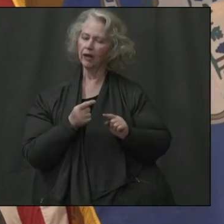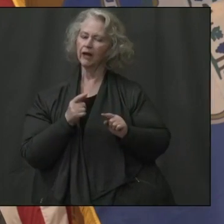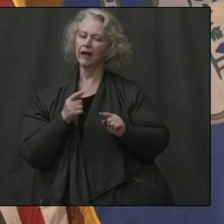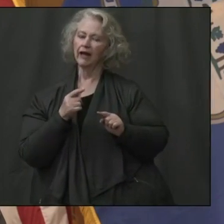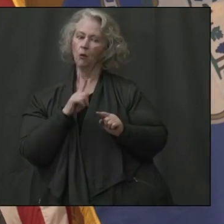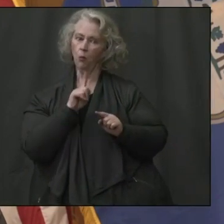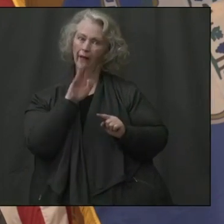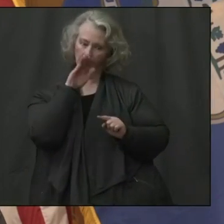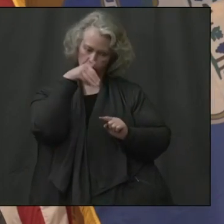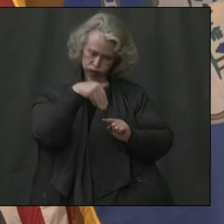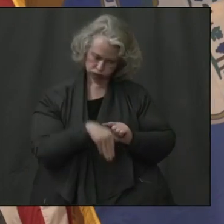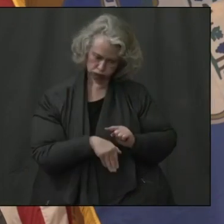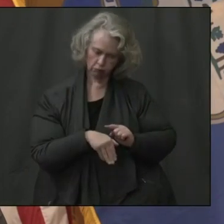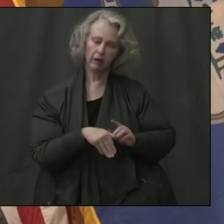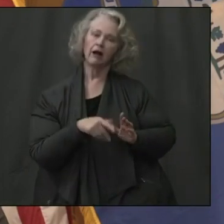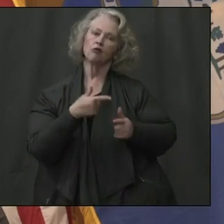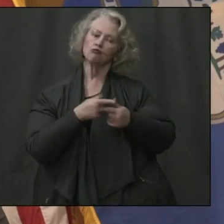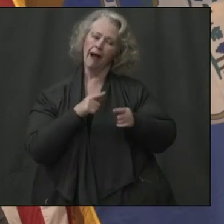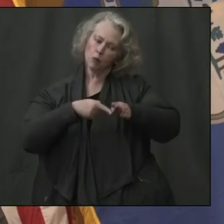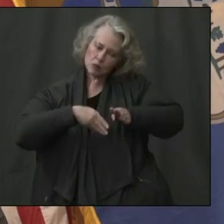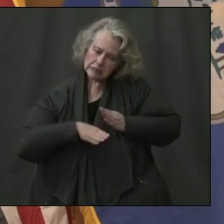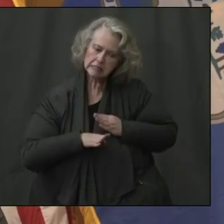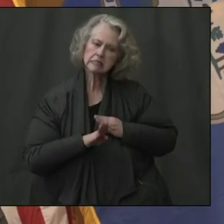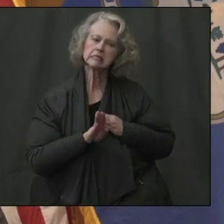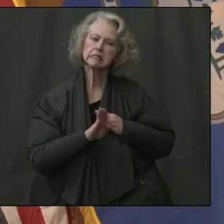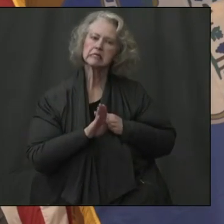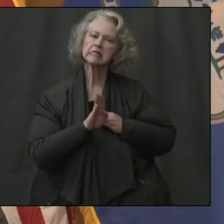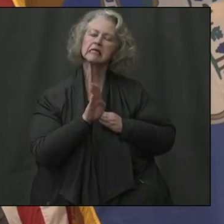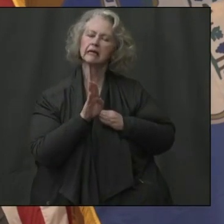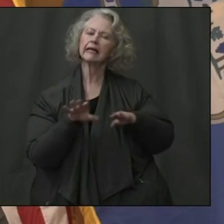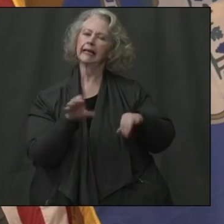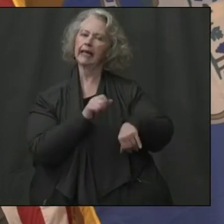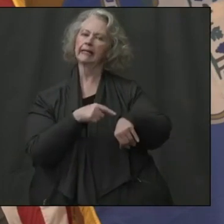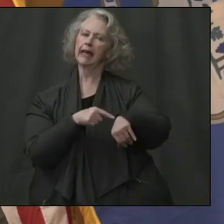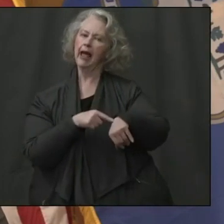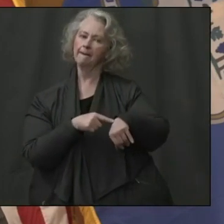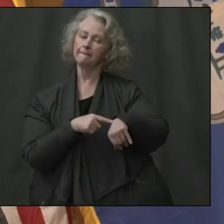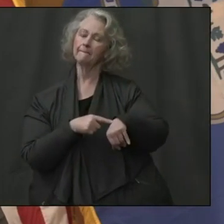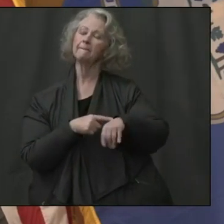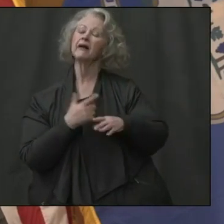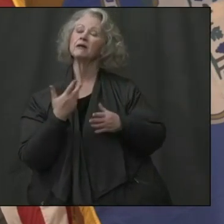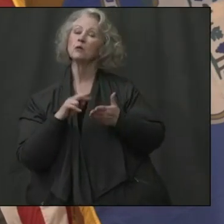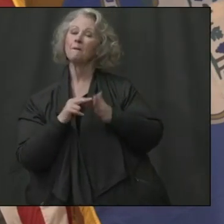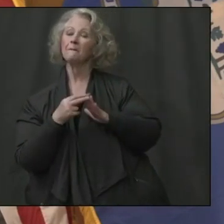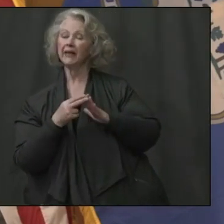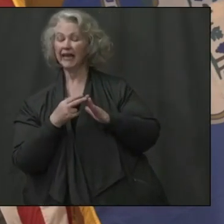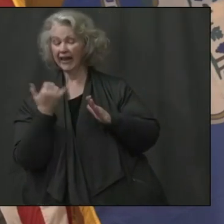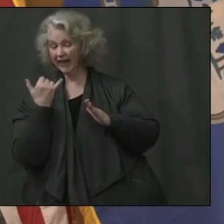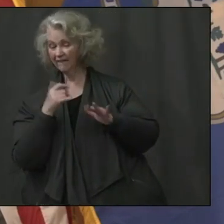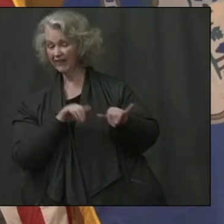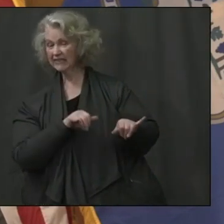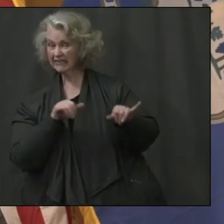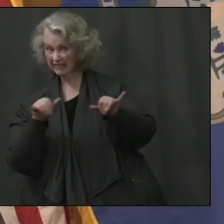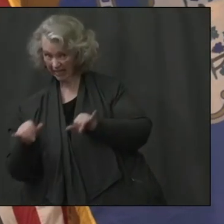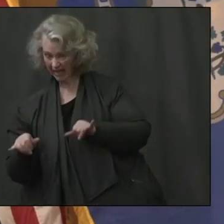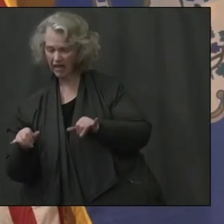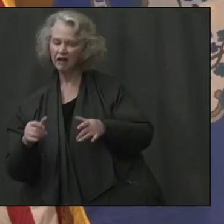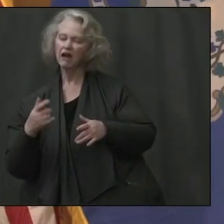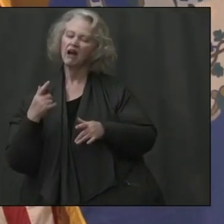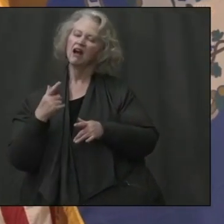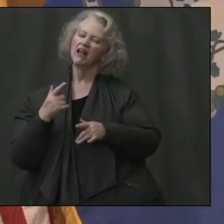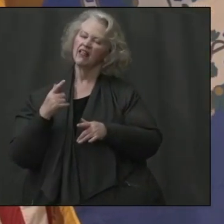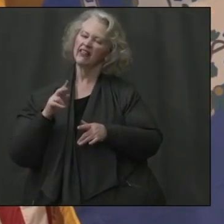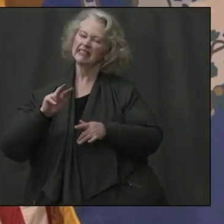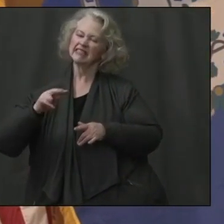economic downturn takes multiple years. So, we could see something up to 1.4 billion, correct myself, in